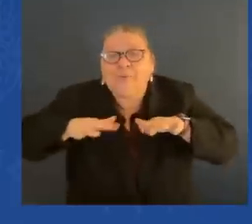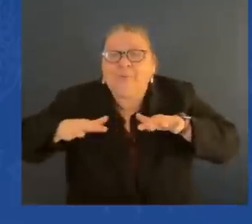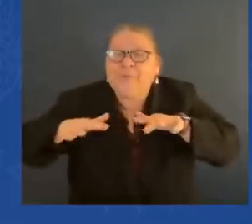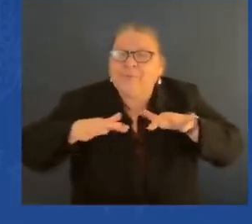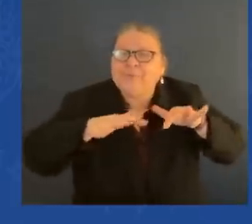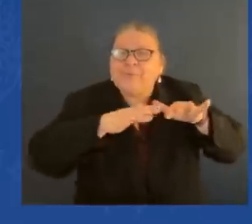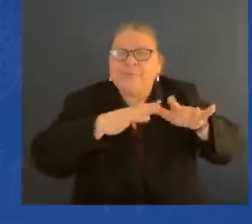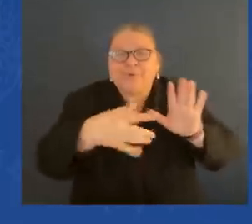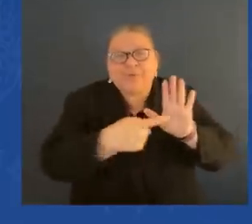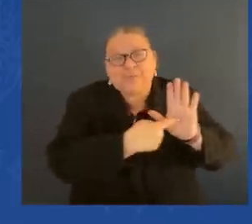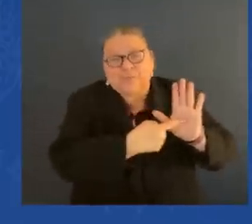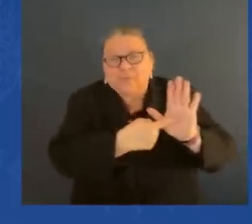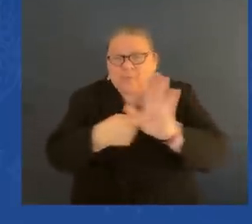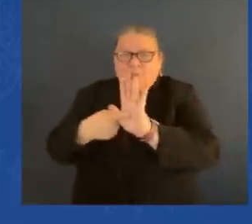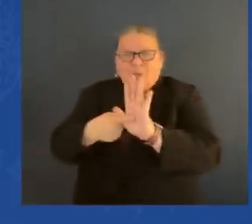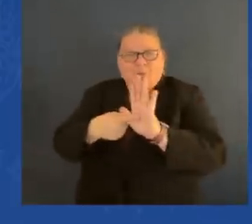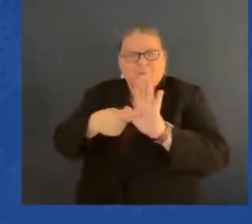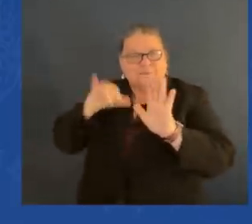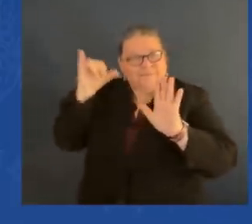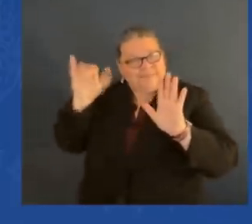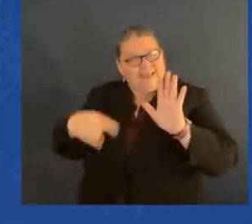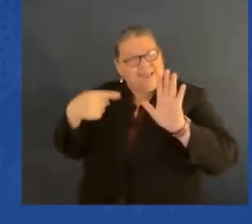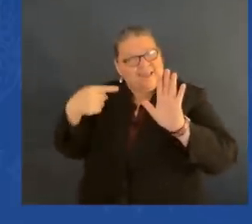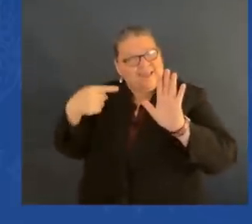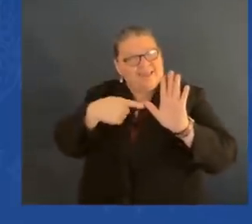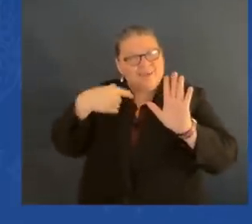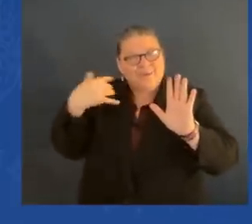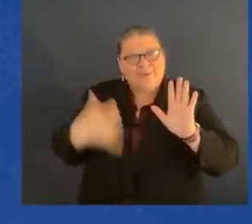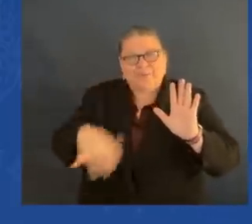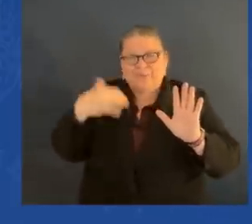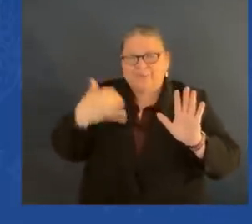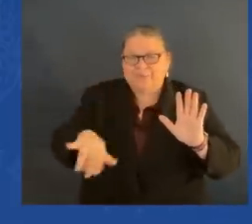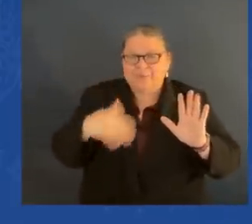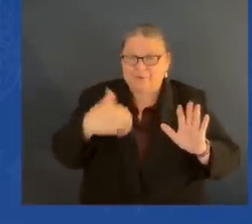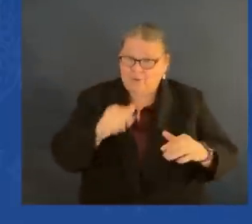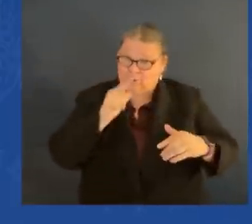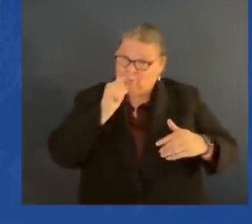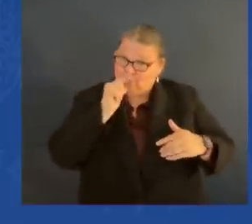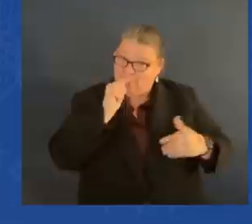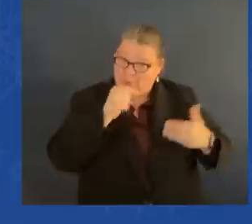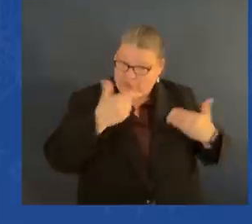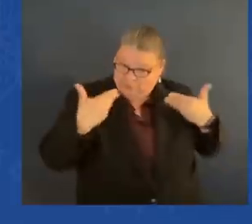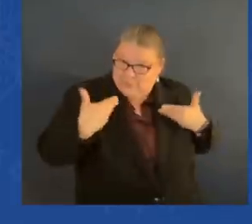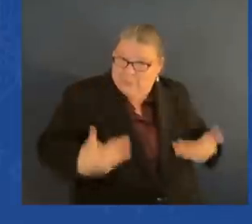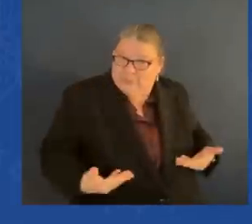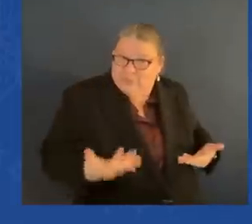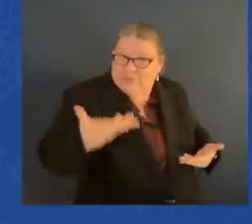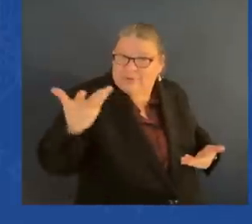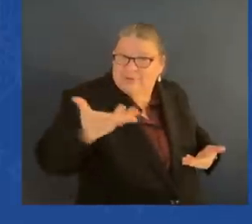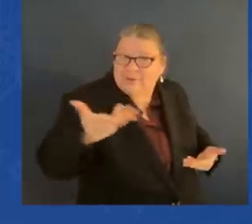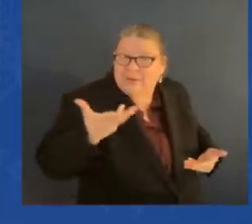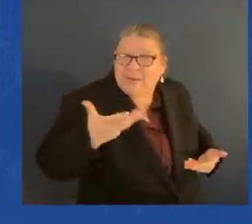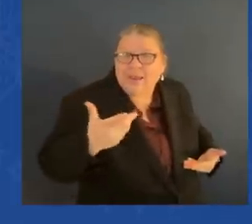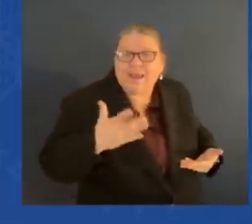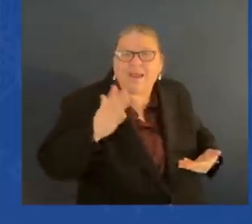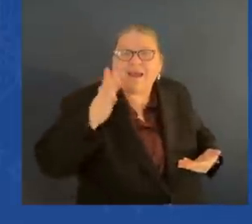He called me when I had said at inauguration that we are the most unique nation in all of history.